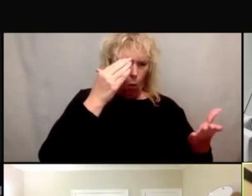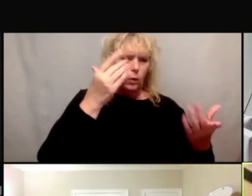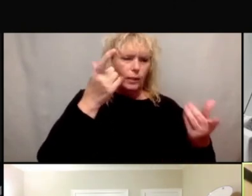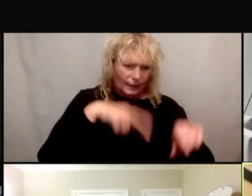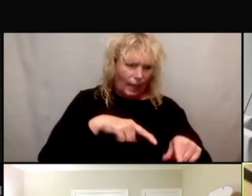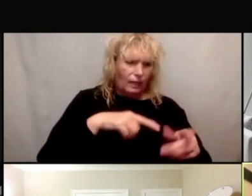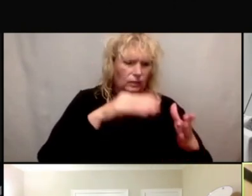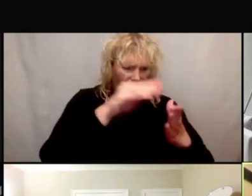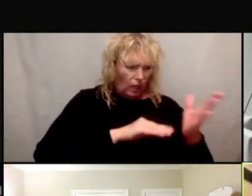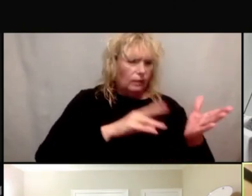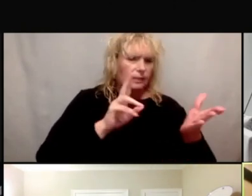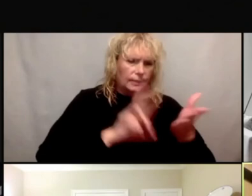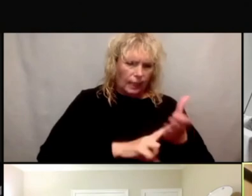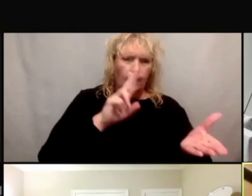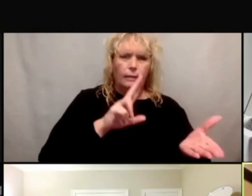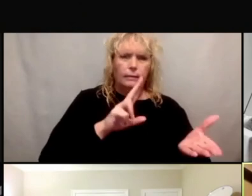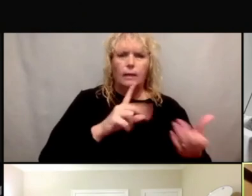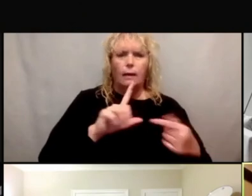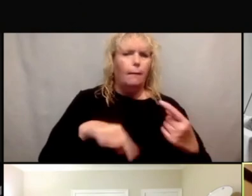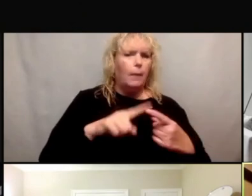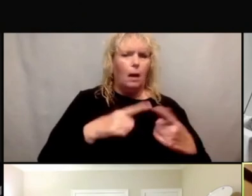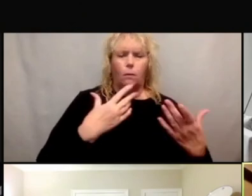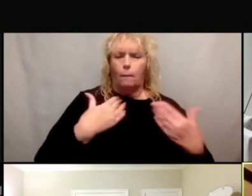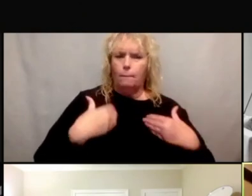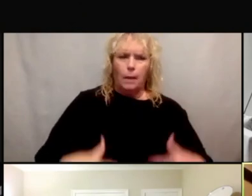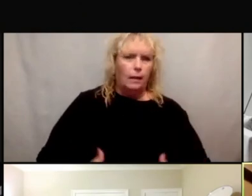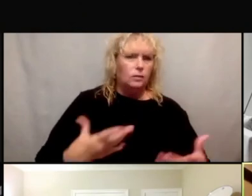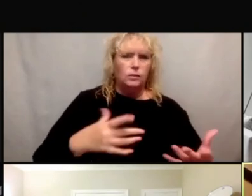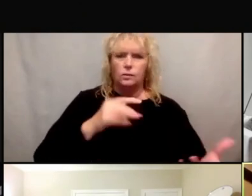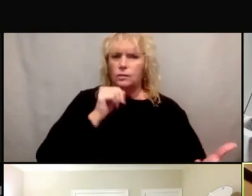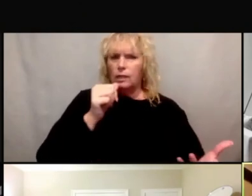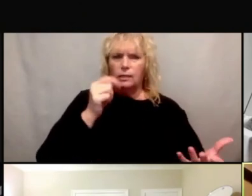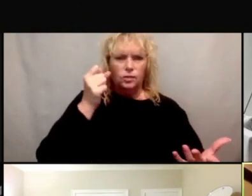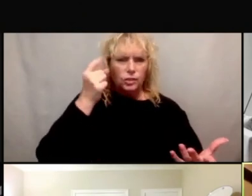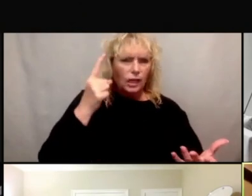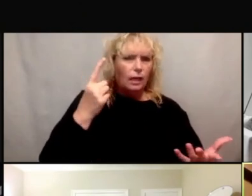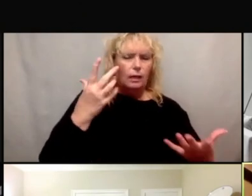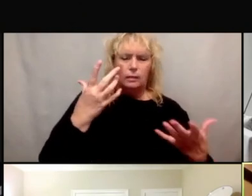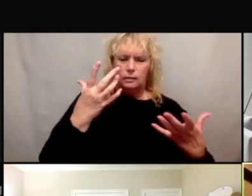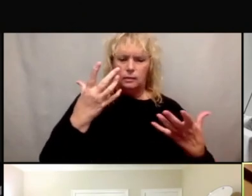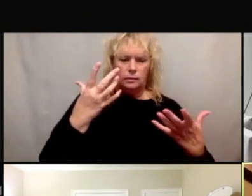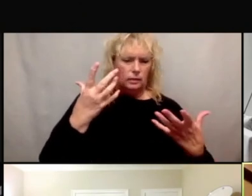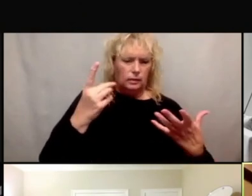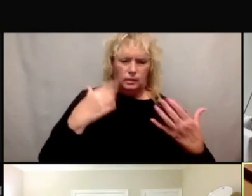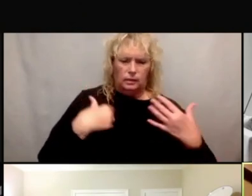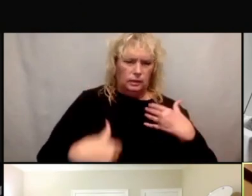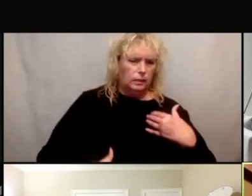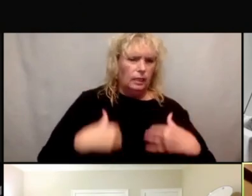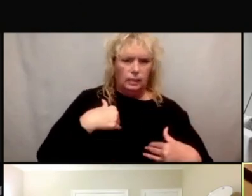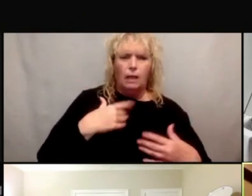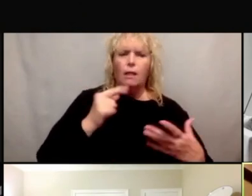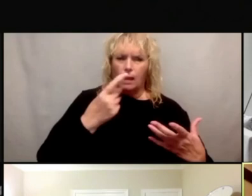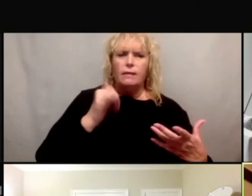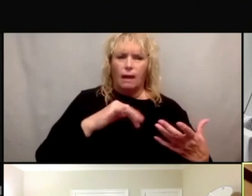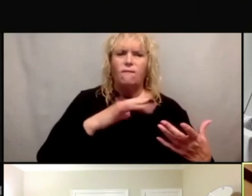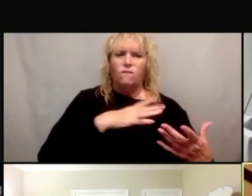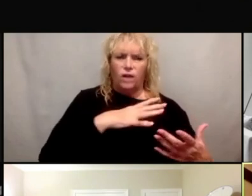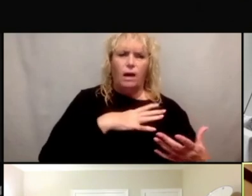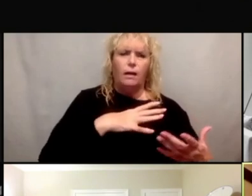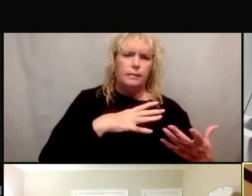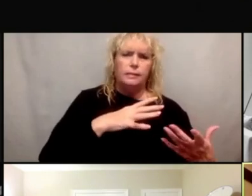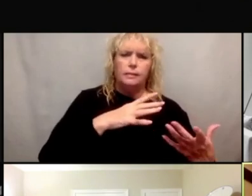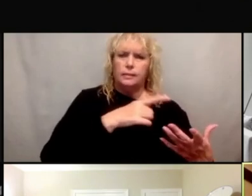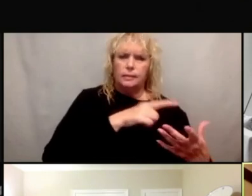there's anything about body dysmorphic issues or something like that, then that's something else. But I just think that that right there